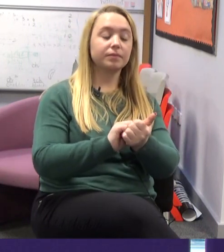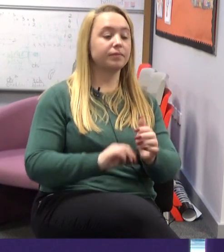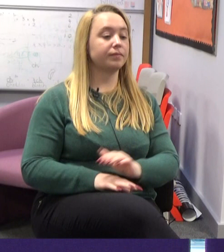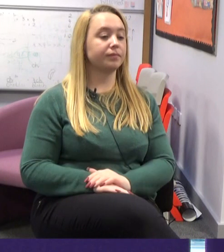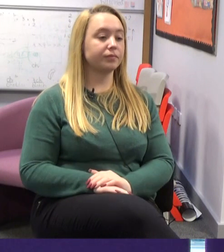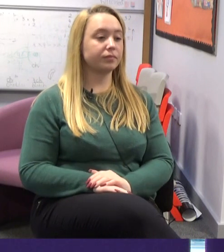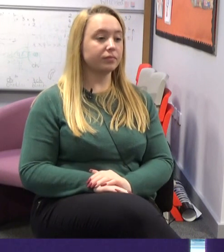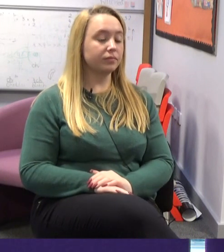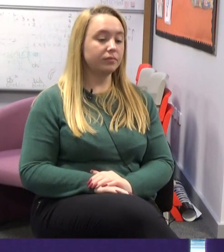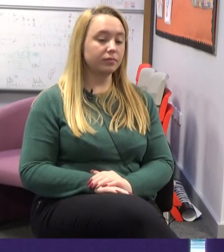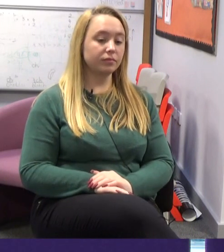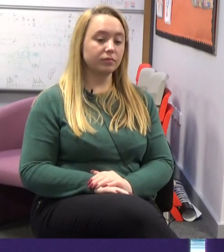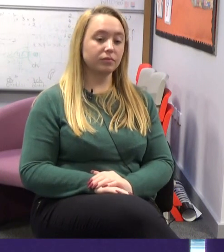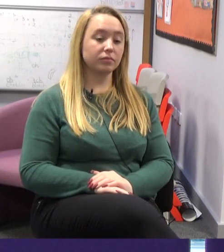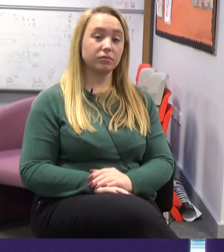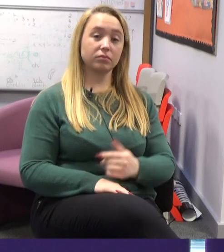peers.